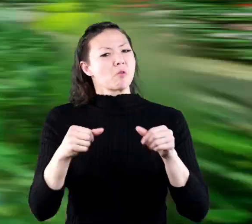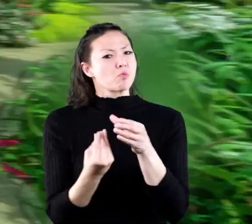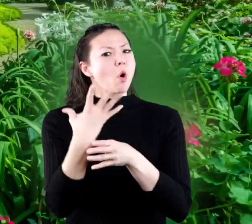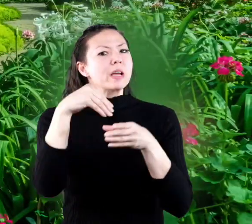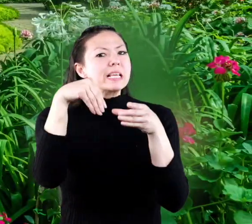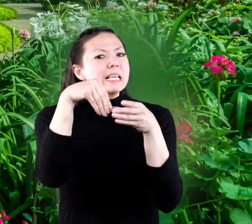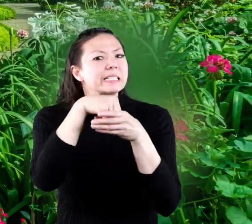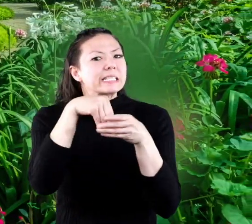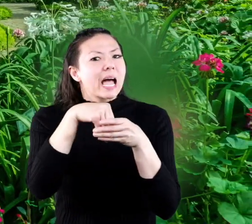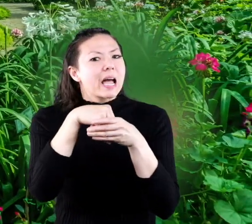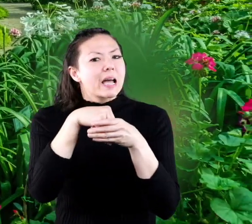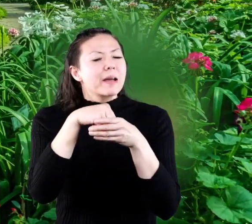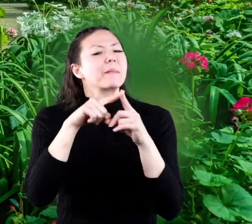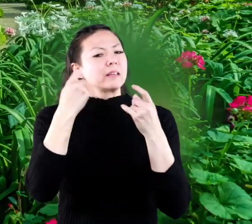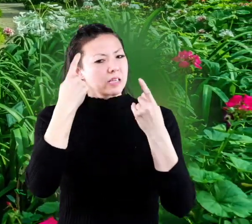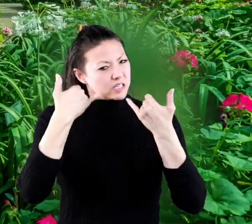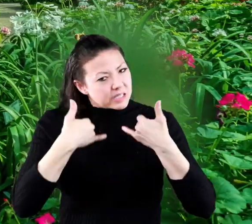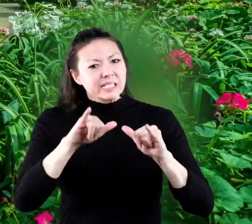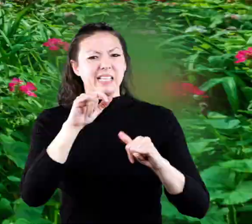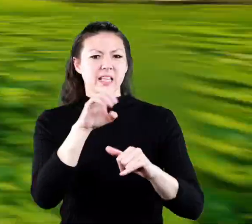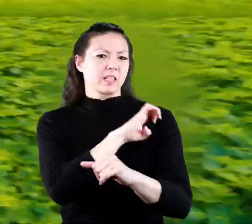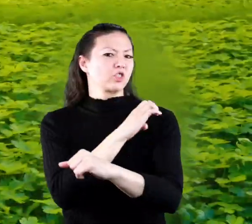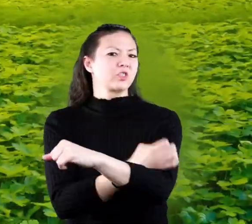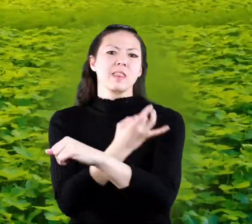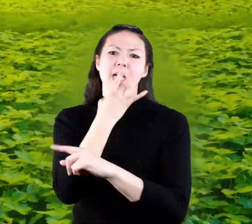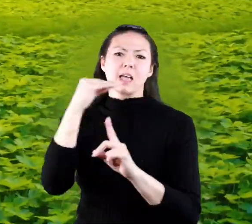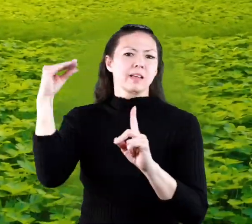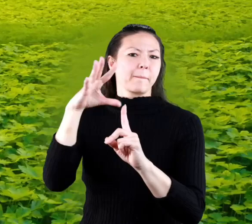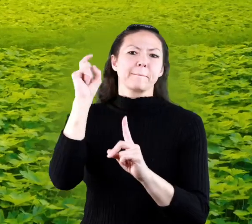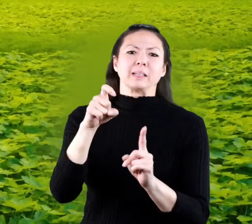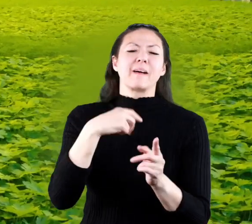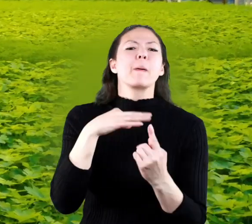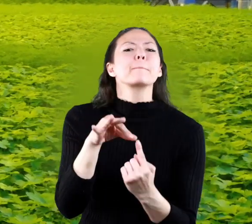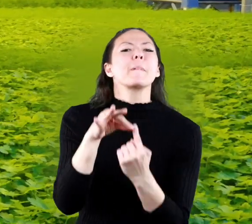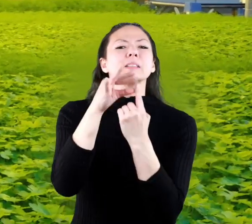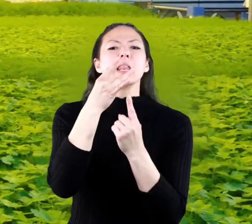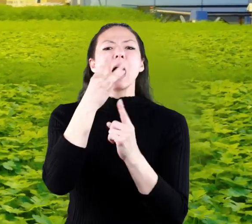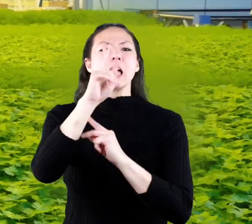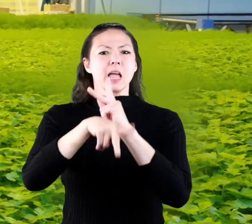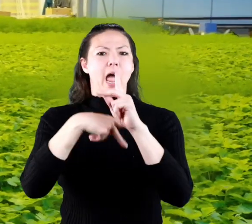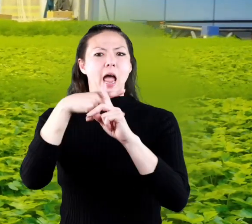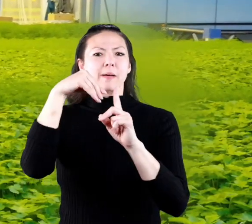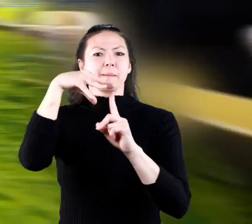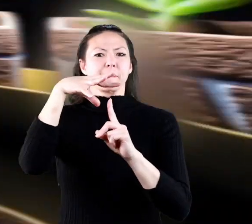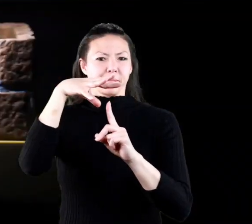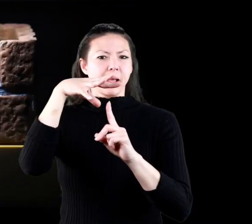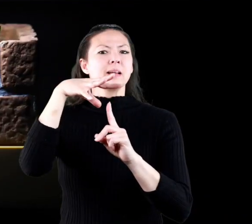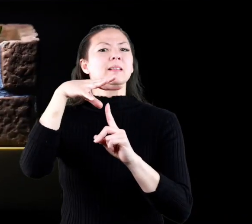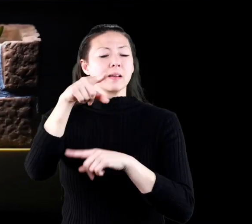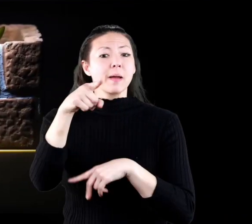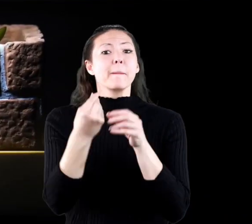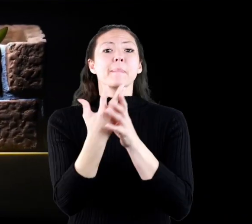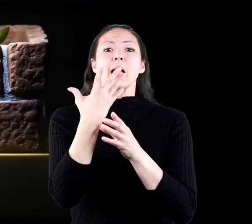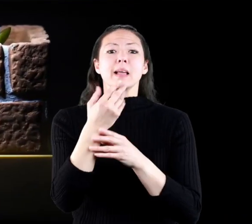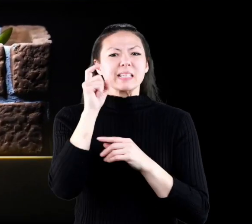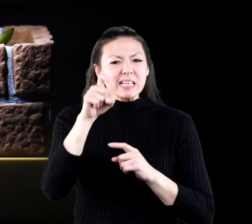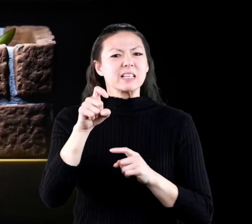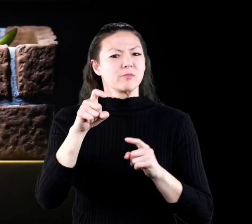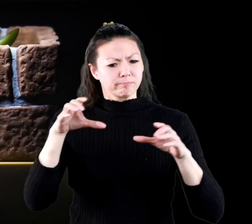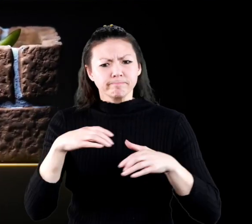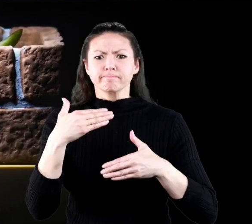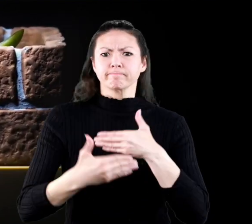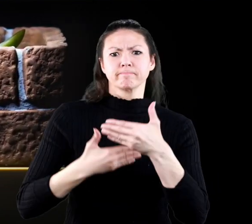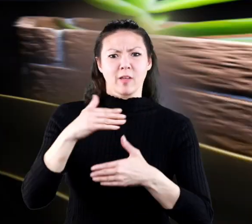grown indoors they still need light energy it takes a special lamp to produce the right kind of light that plants need to perform